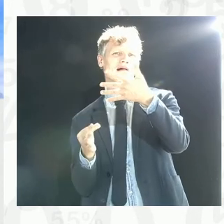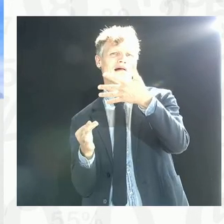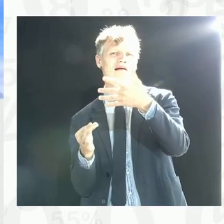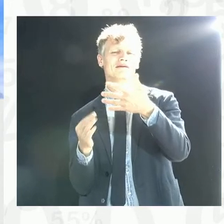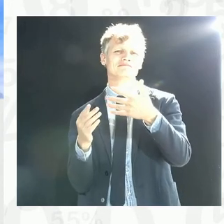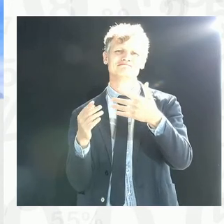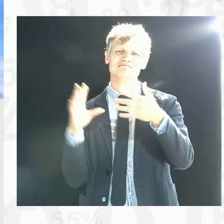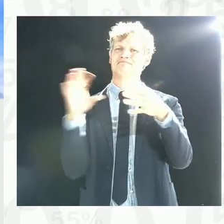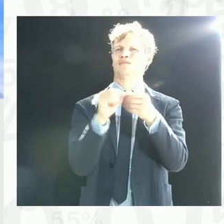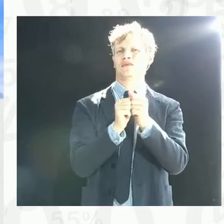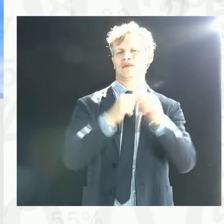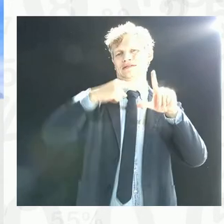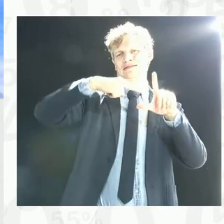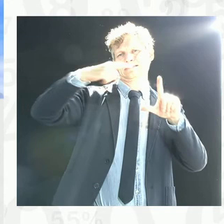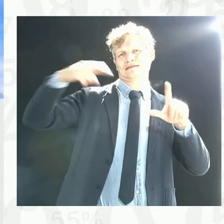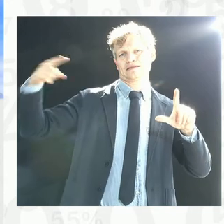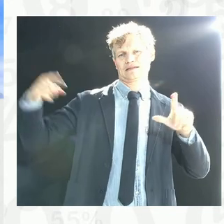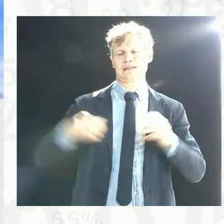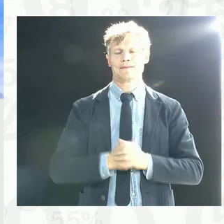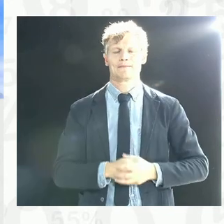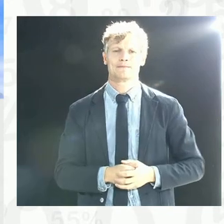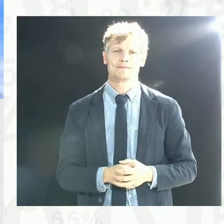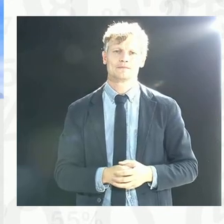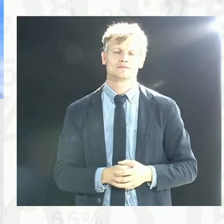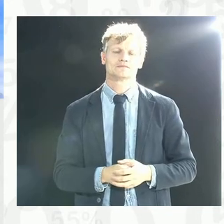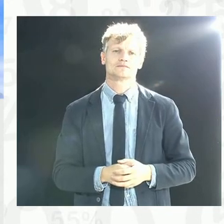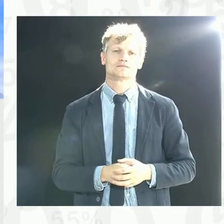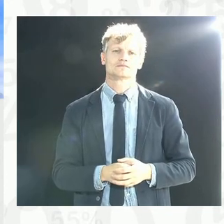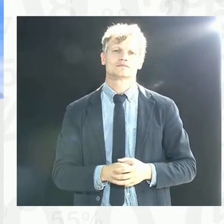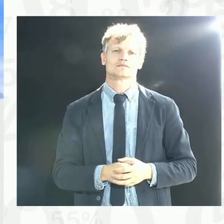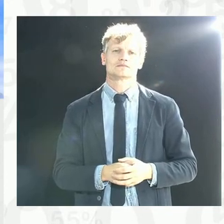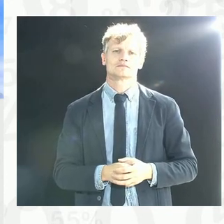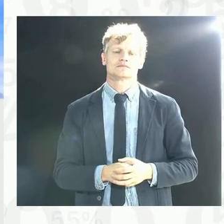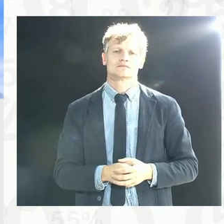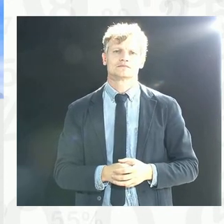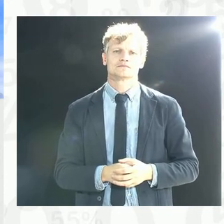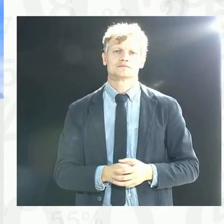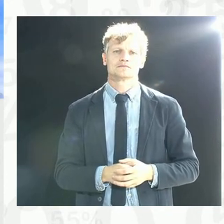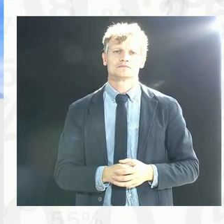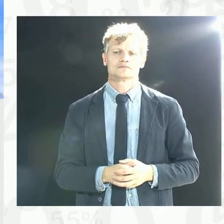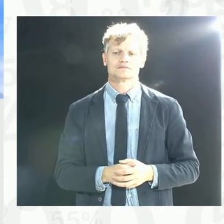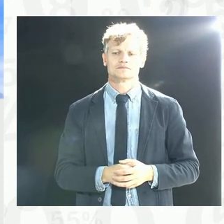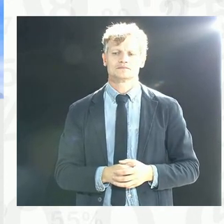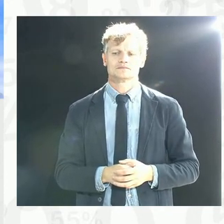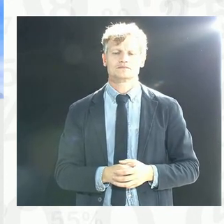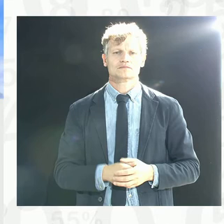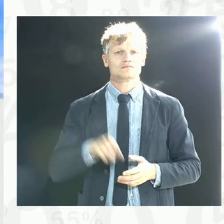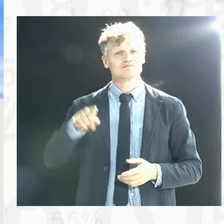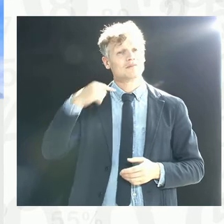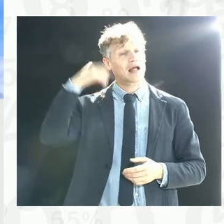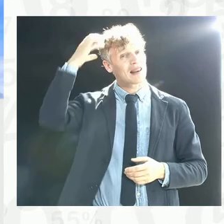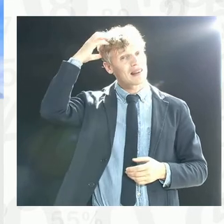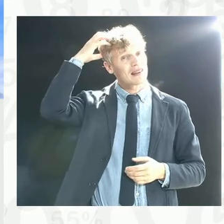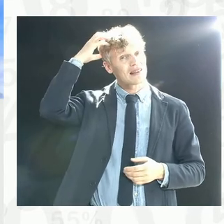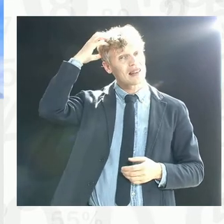African charter on statistics. Now, in terms of basically the national statistical system,